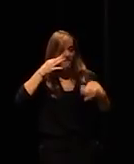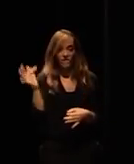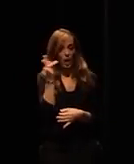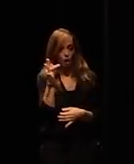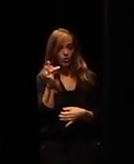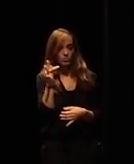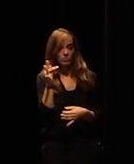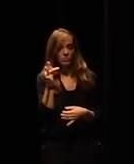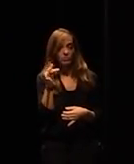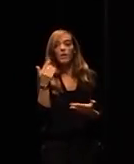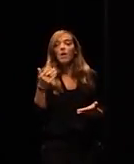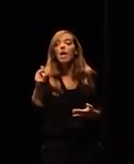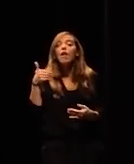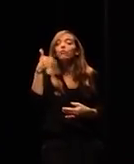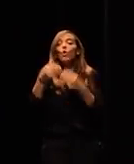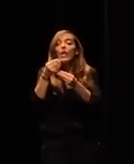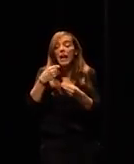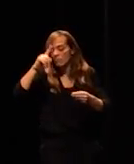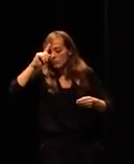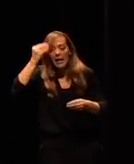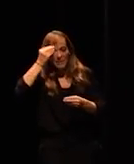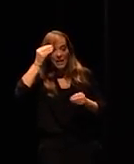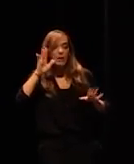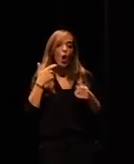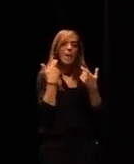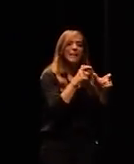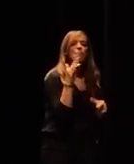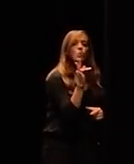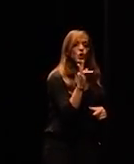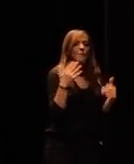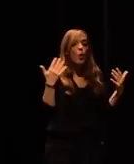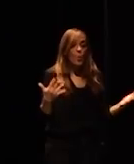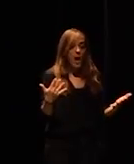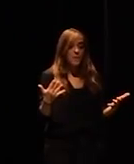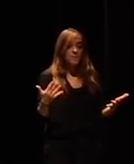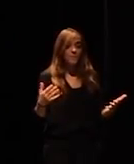for us but here's the positive part anything that cannot be digitized